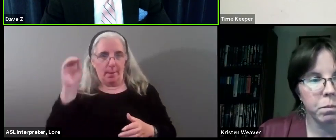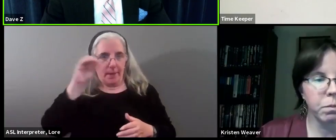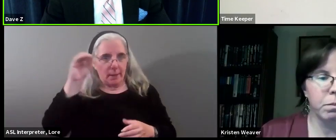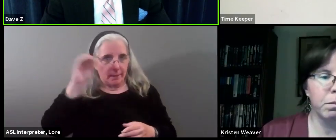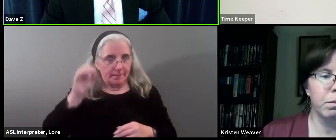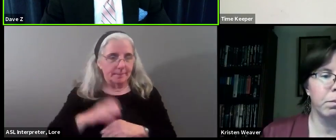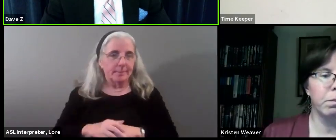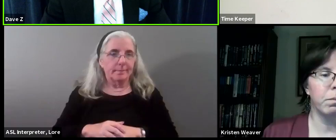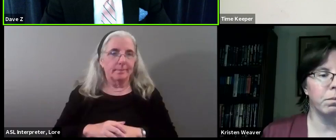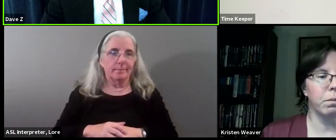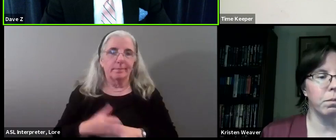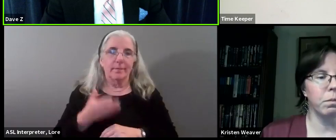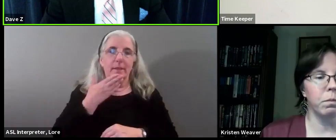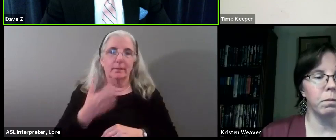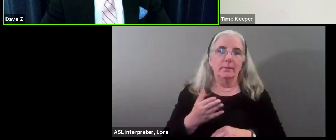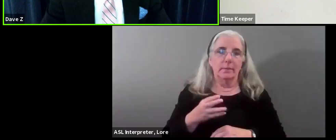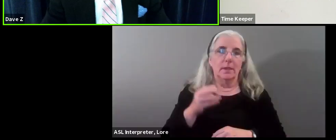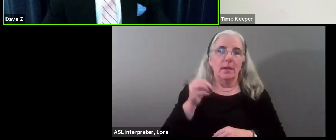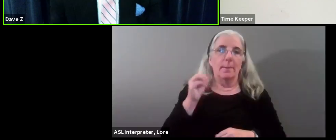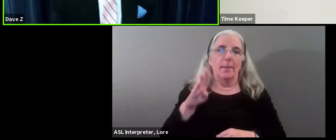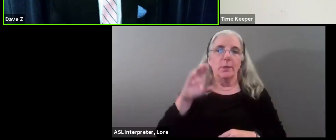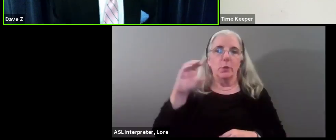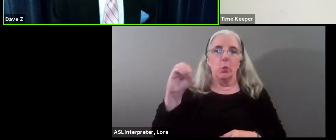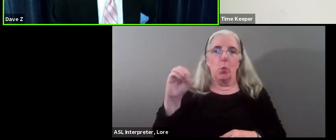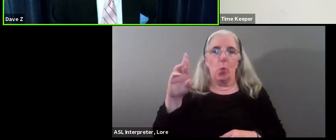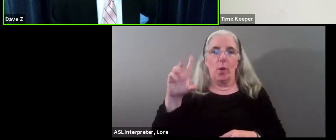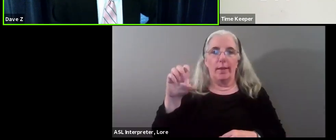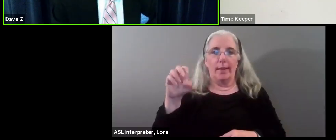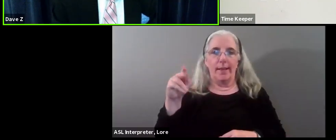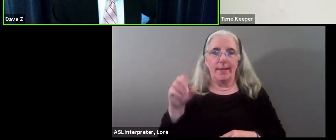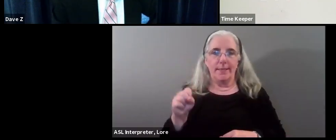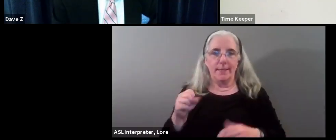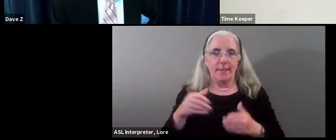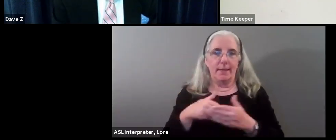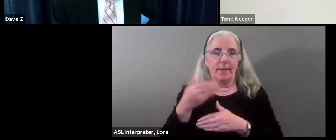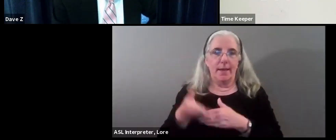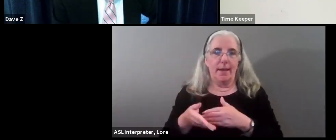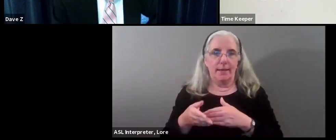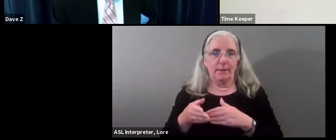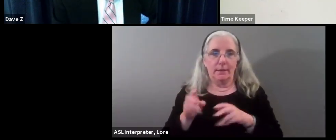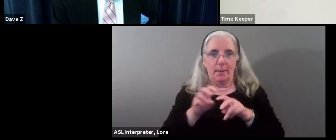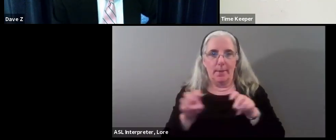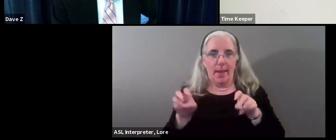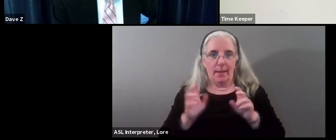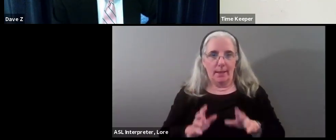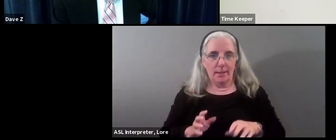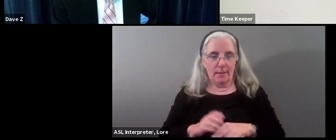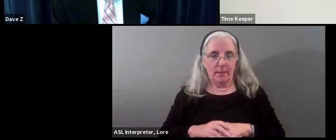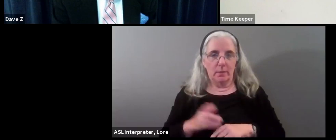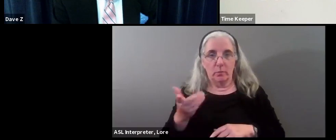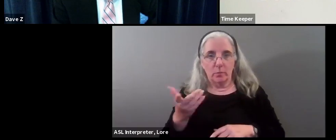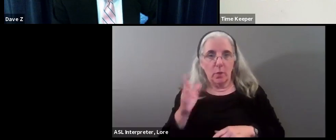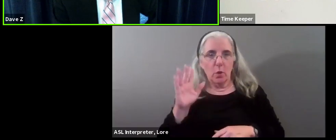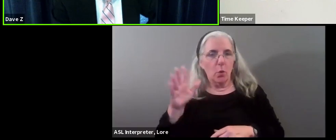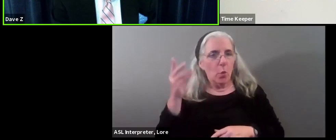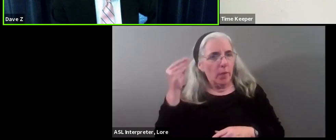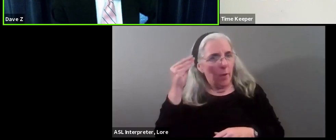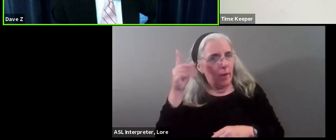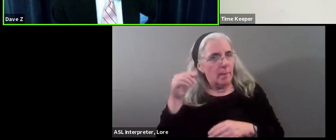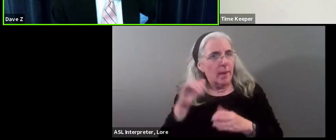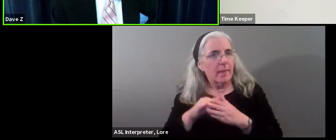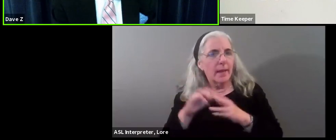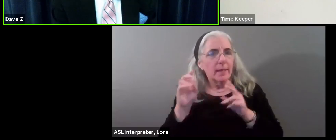you, Ms. Weaver. Mr. Orleans, you are our next, uh, panelist. Uh, would you tell us your thoughts, please?